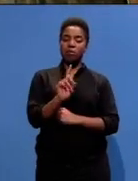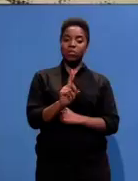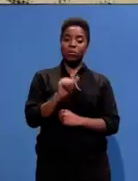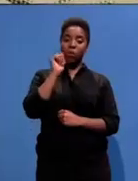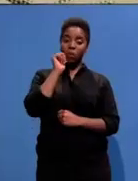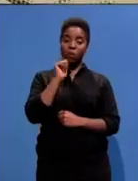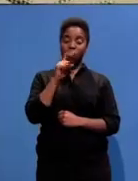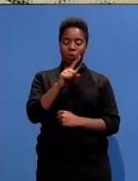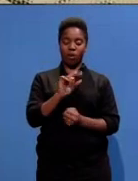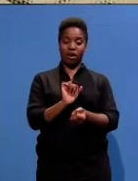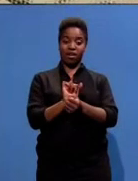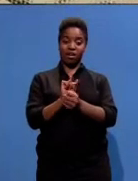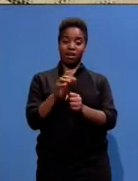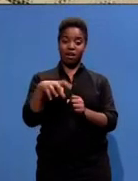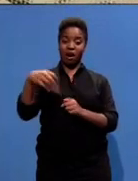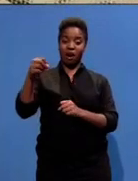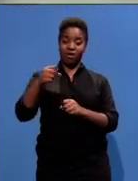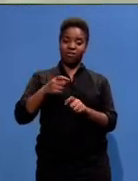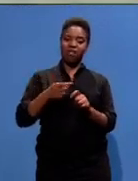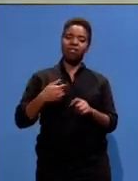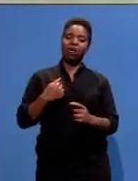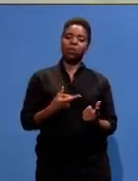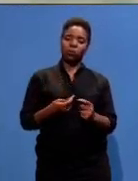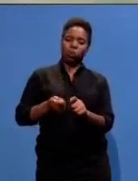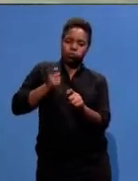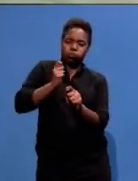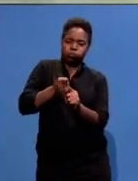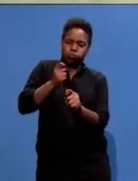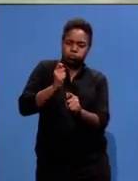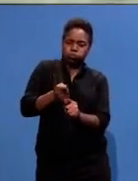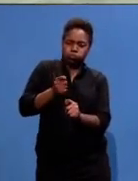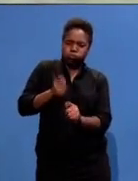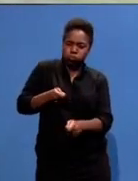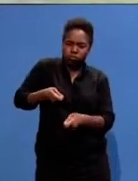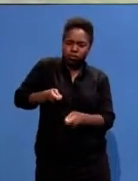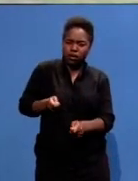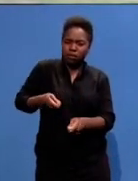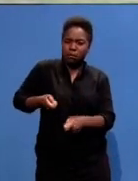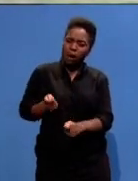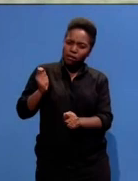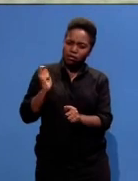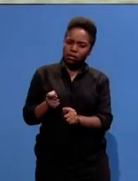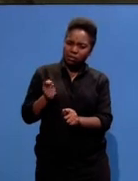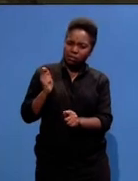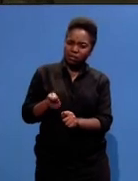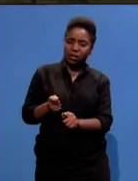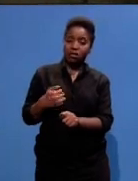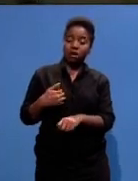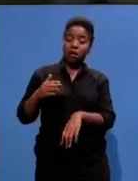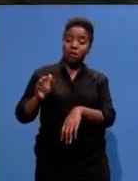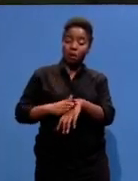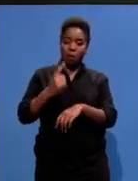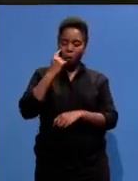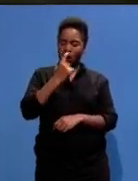off the island, it was back to hammers. The sustained hard labour on the quarry caused long-term damage to Madiva's